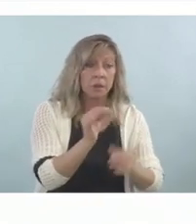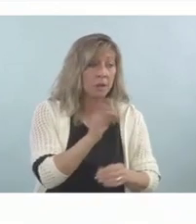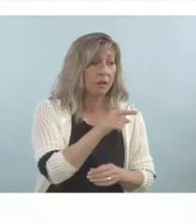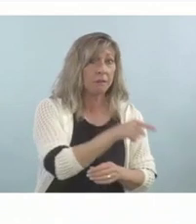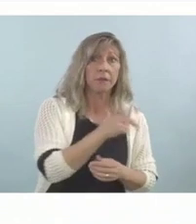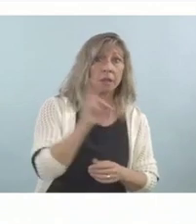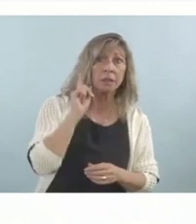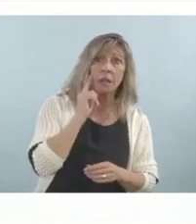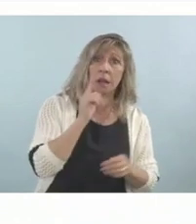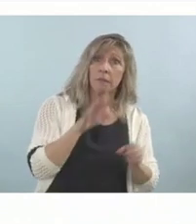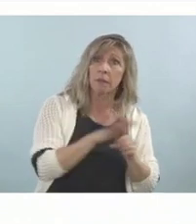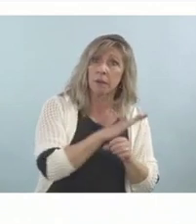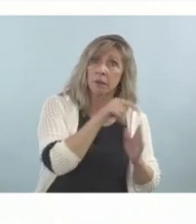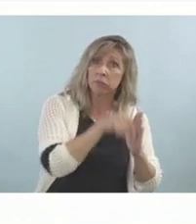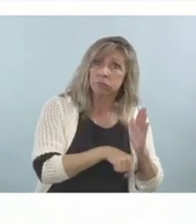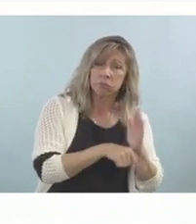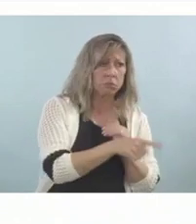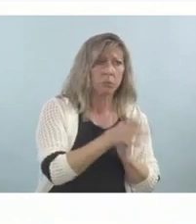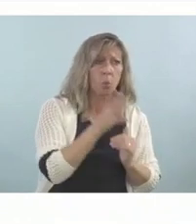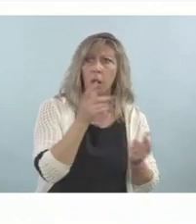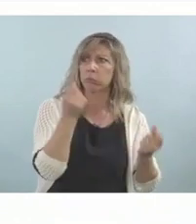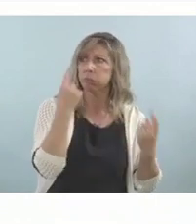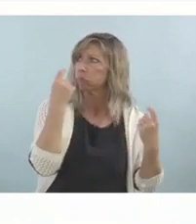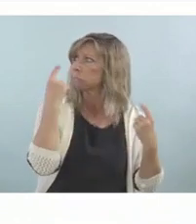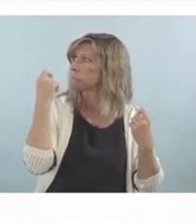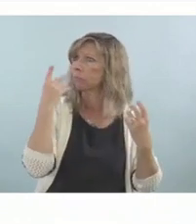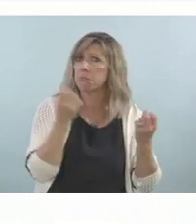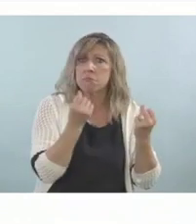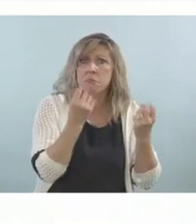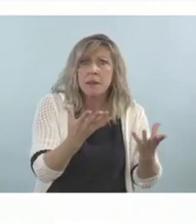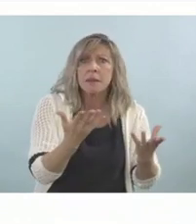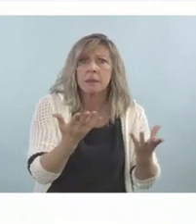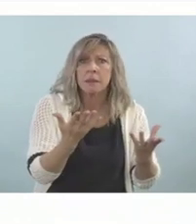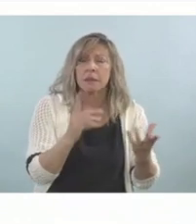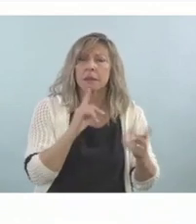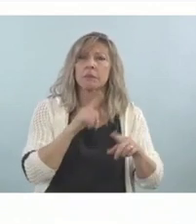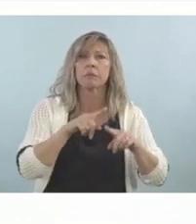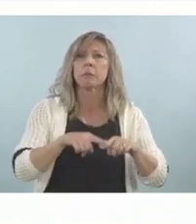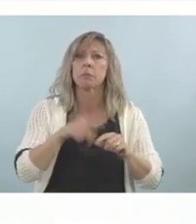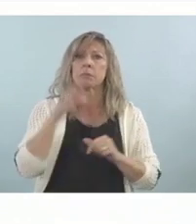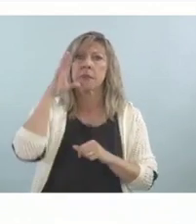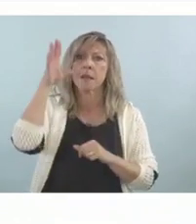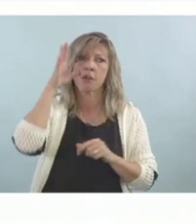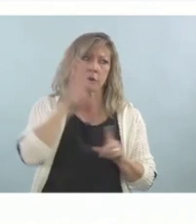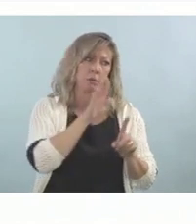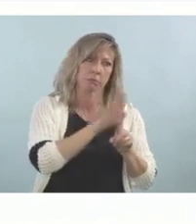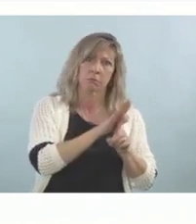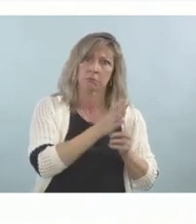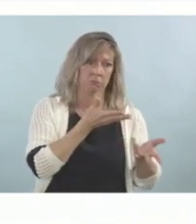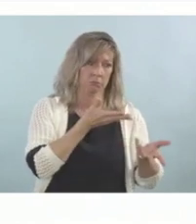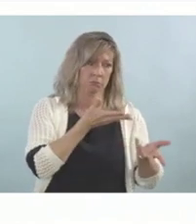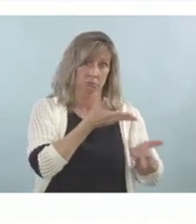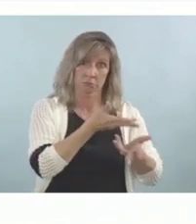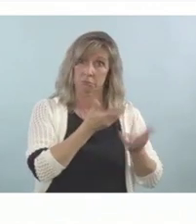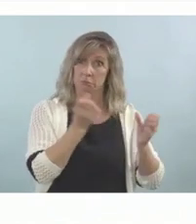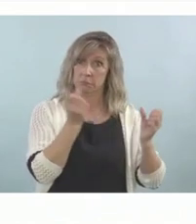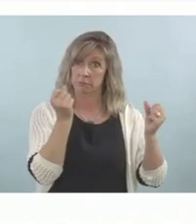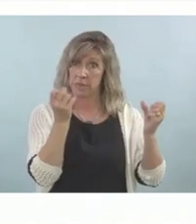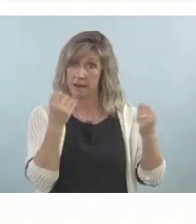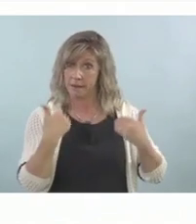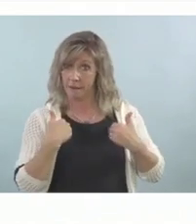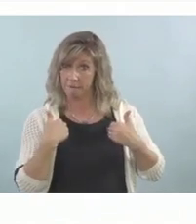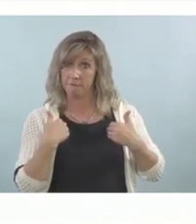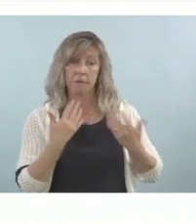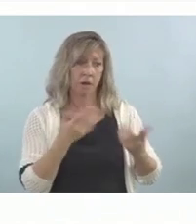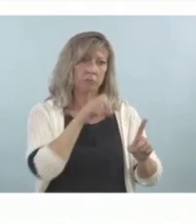information. It just really depends on their, the parent's ability to connect with them. And so sometimes kids,